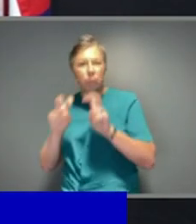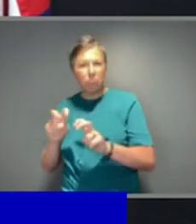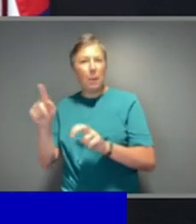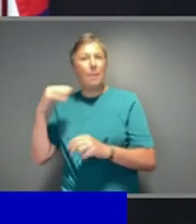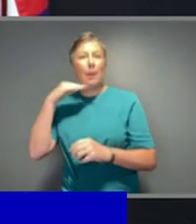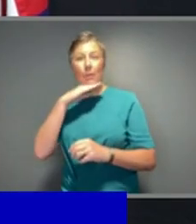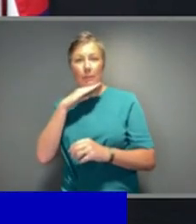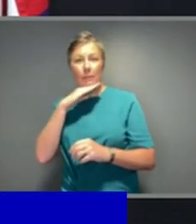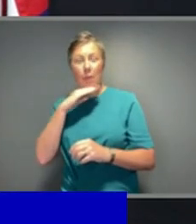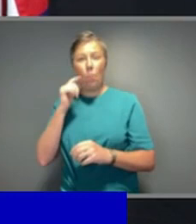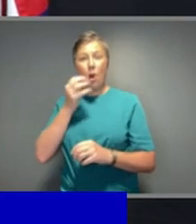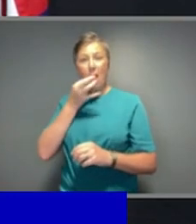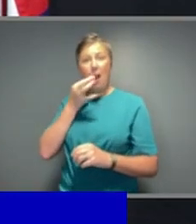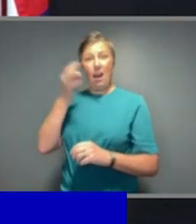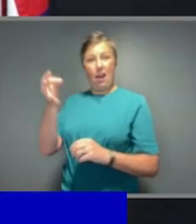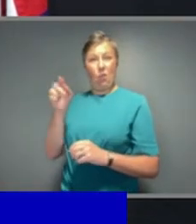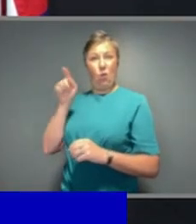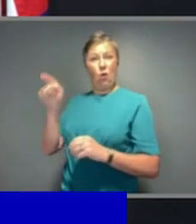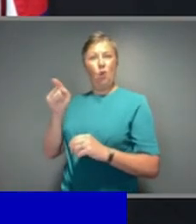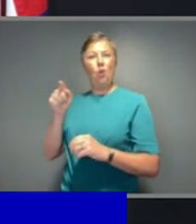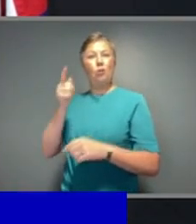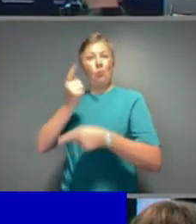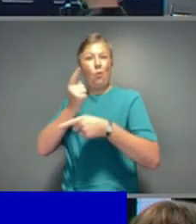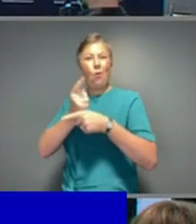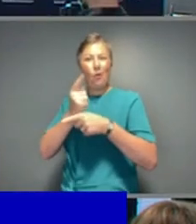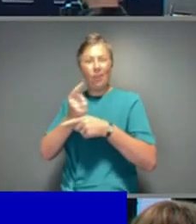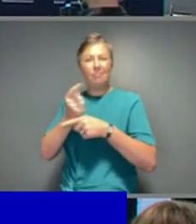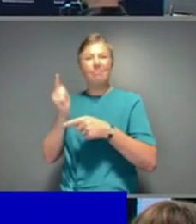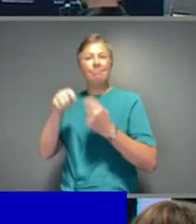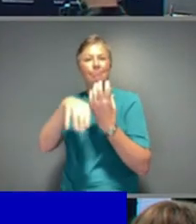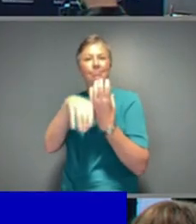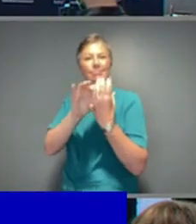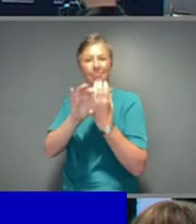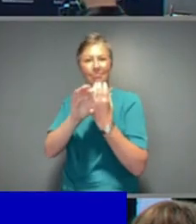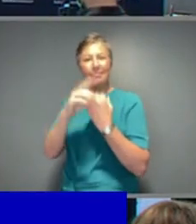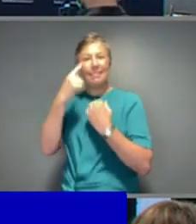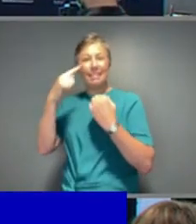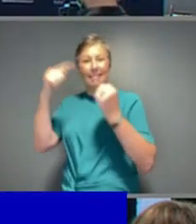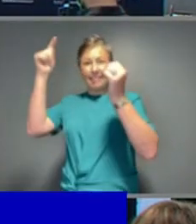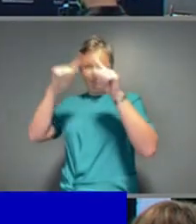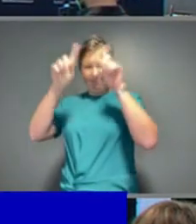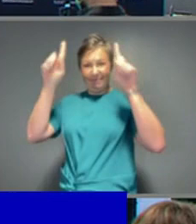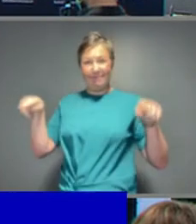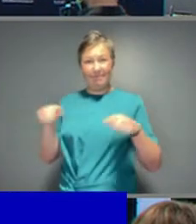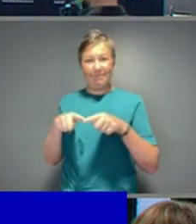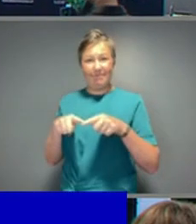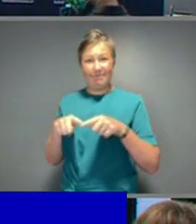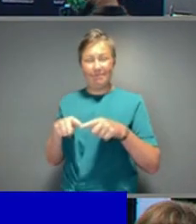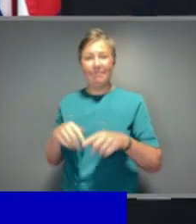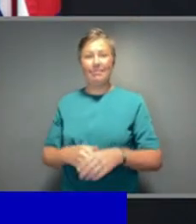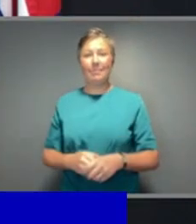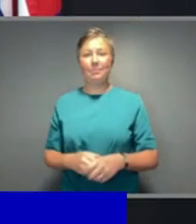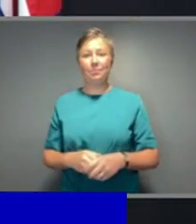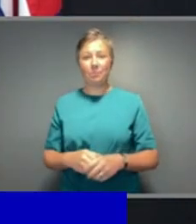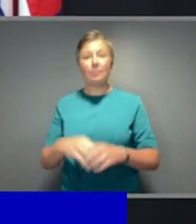McVernon to speak to you through the videoconference this morning, and we are releasing today the